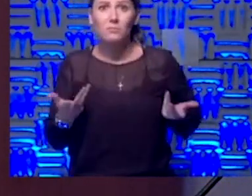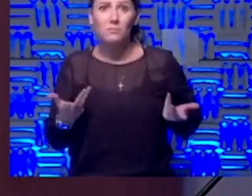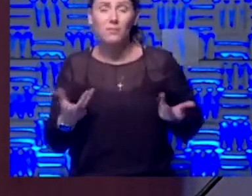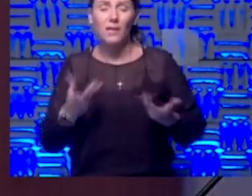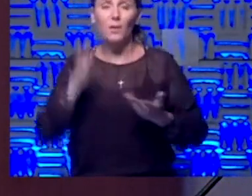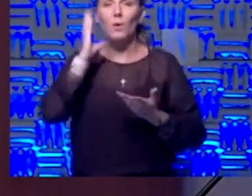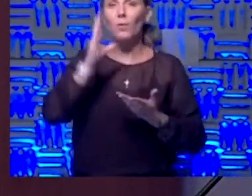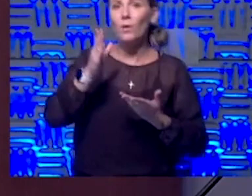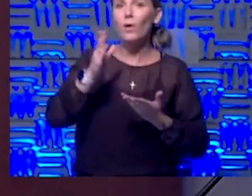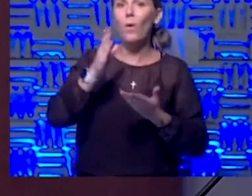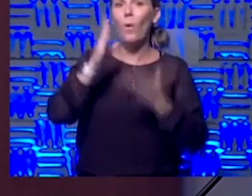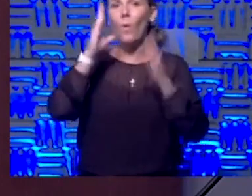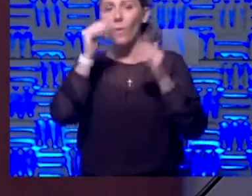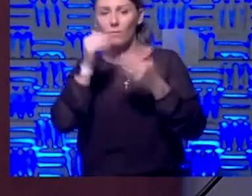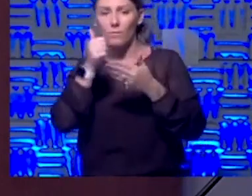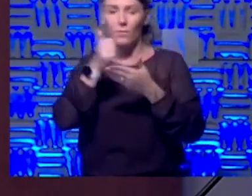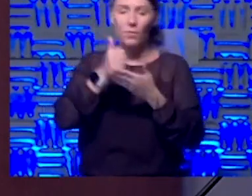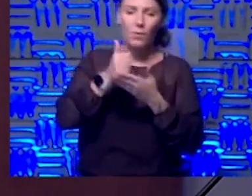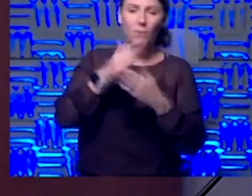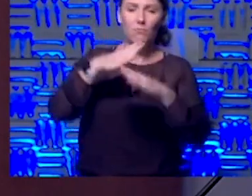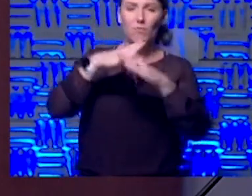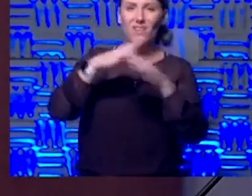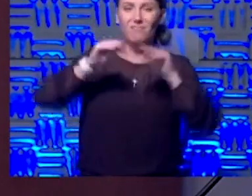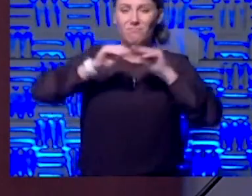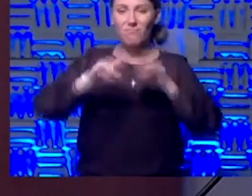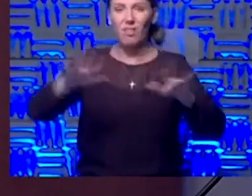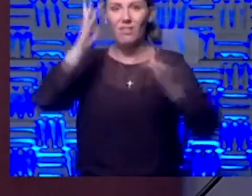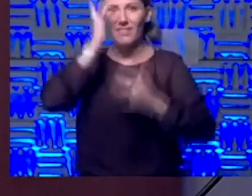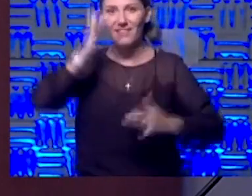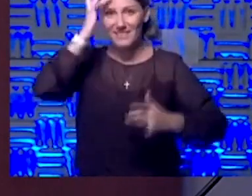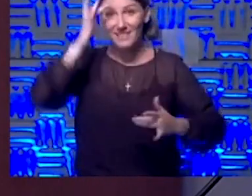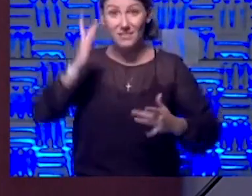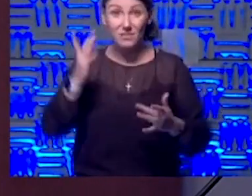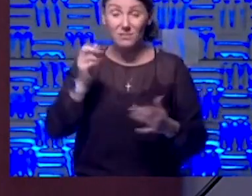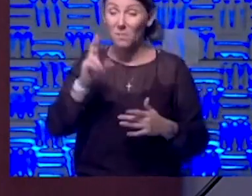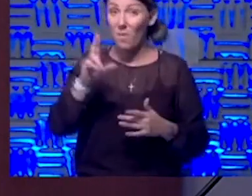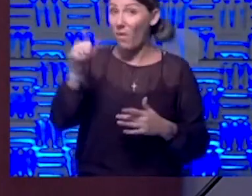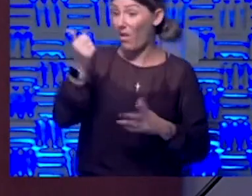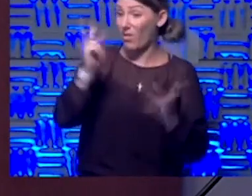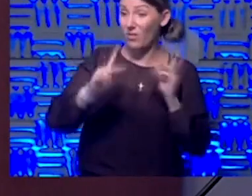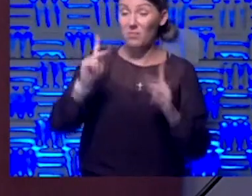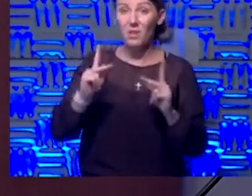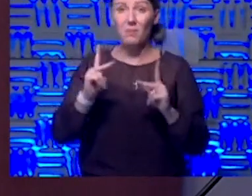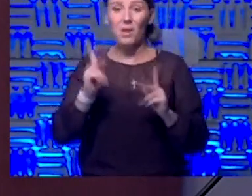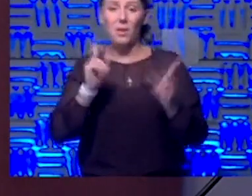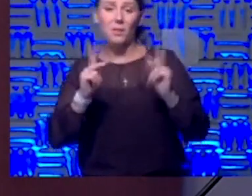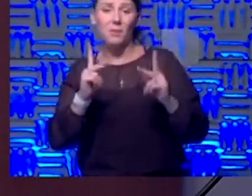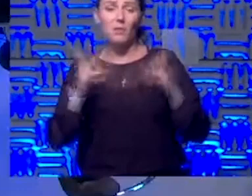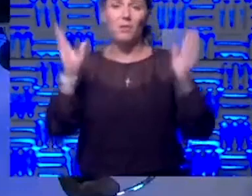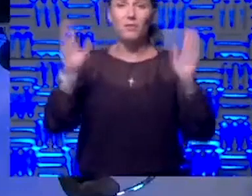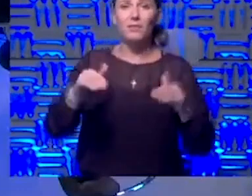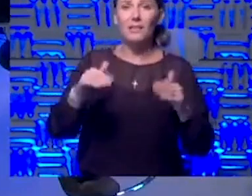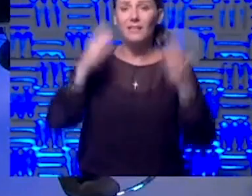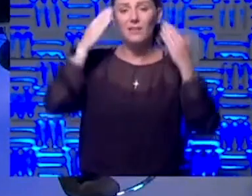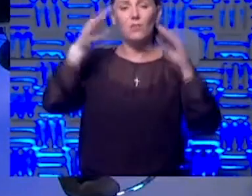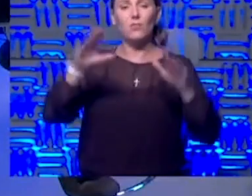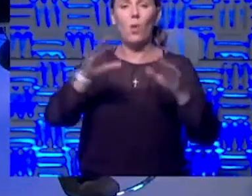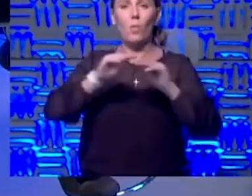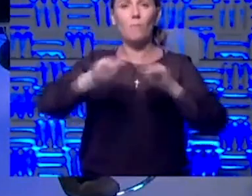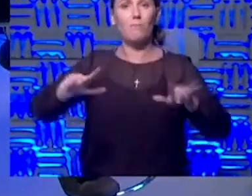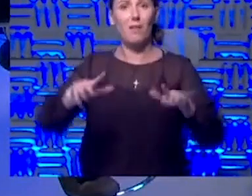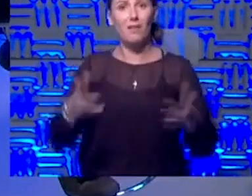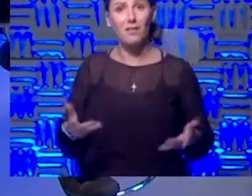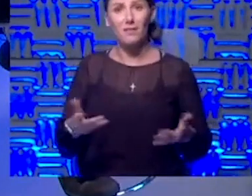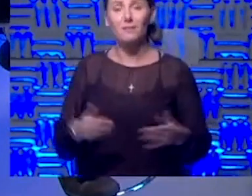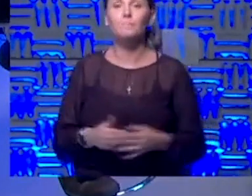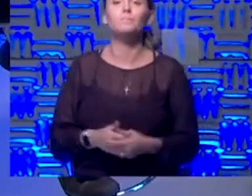from acquiring that infection and spreading the disease. There's someone else that you didn't ever know about, Dan, because so many times people were asymptomatic, so they wouldn't even know they were spreading it. Right.